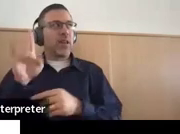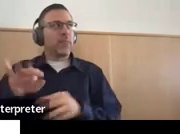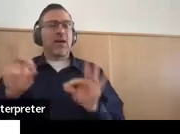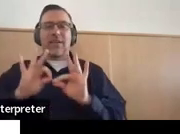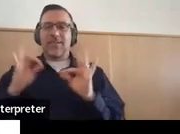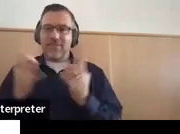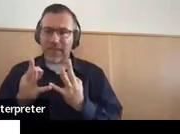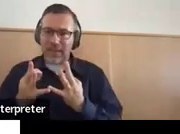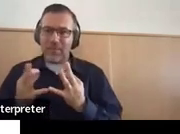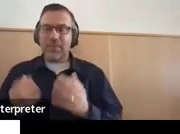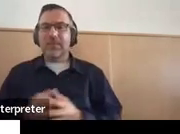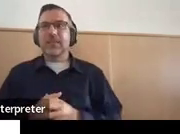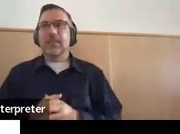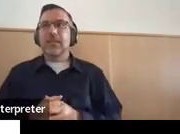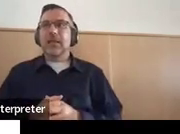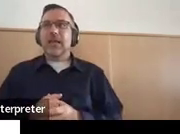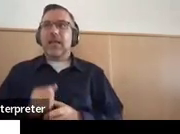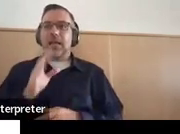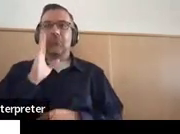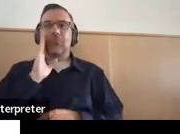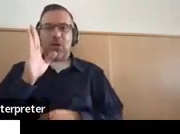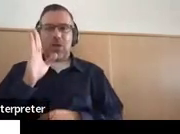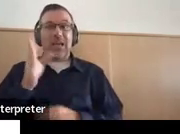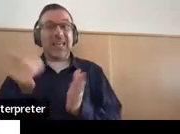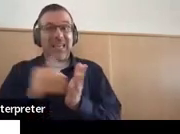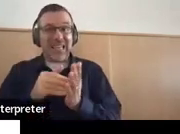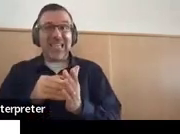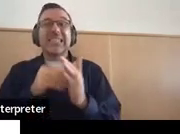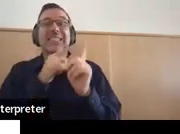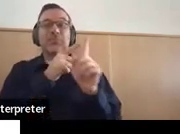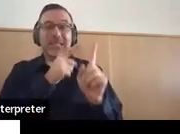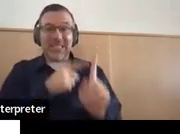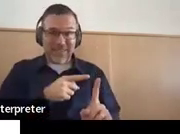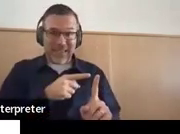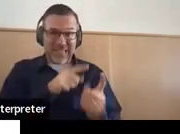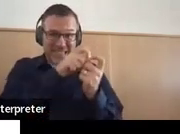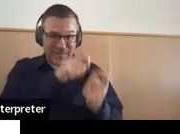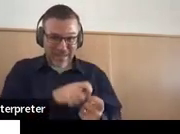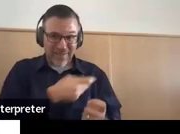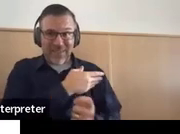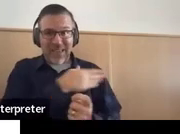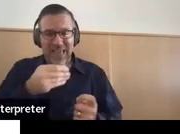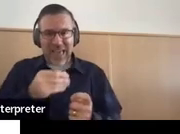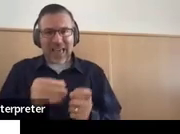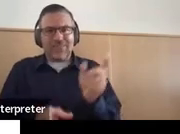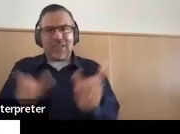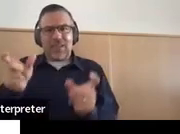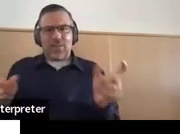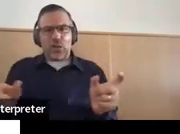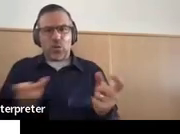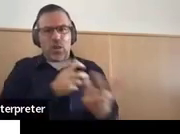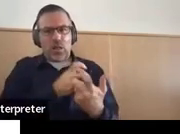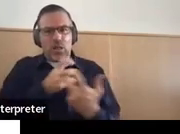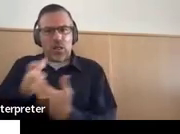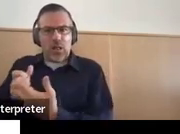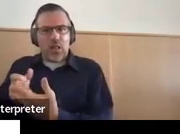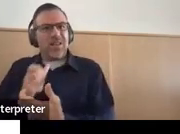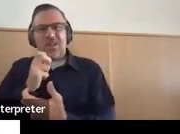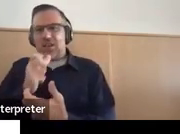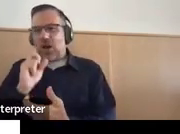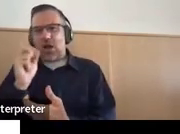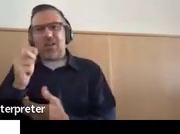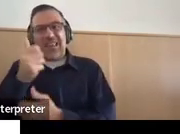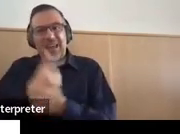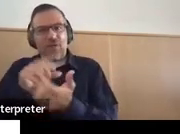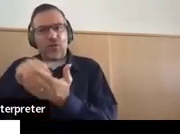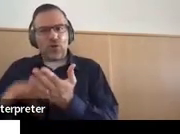needs, and they should be specific and individualized. So everybody's transition plan shouldn't look the same. There might